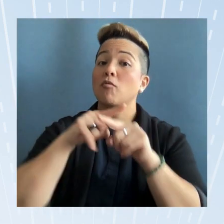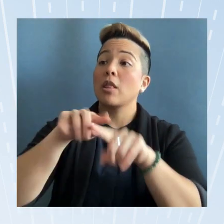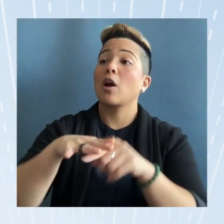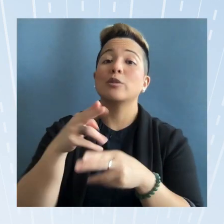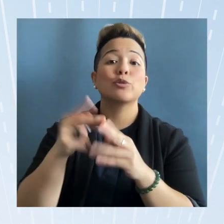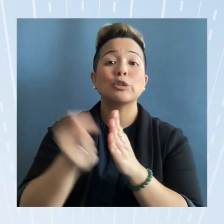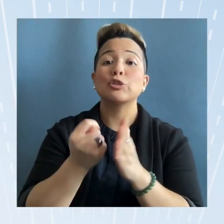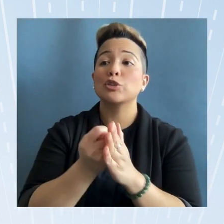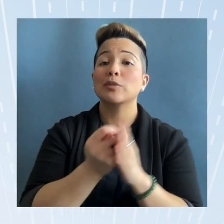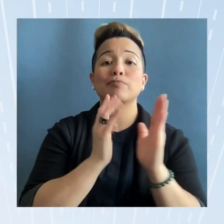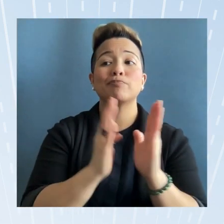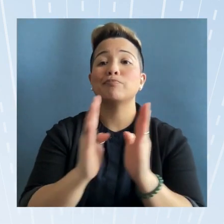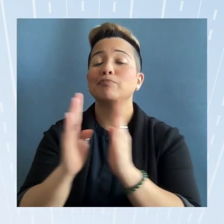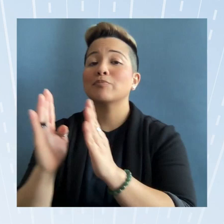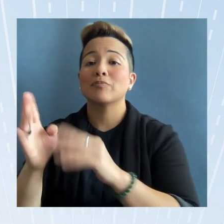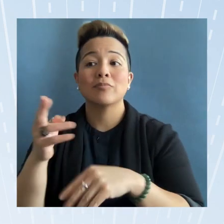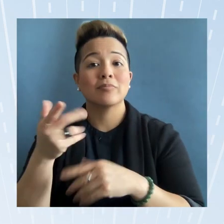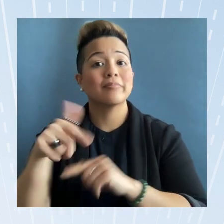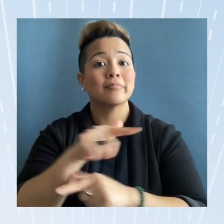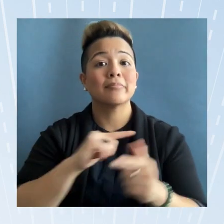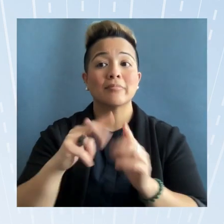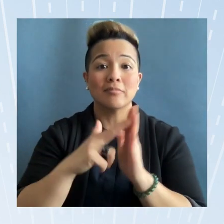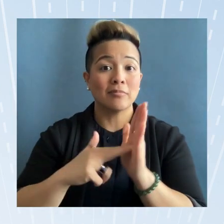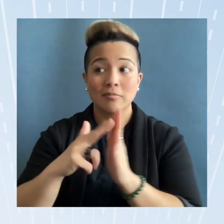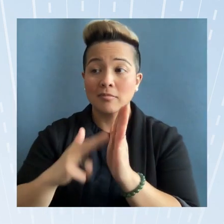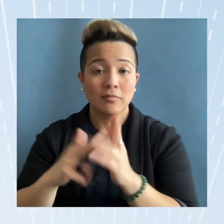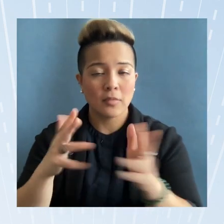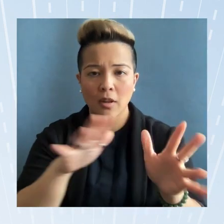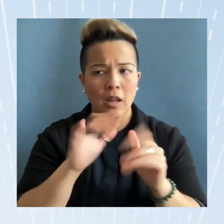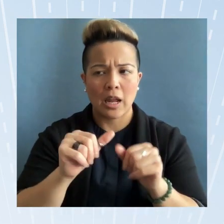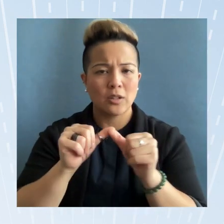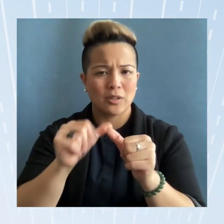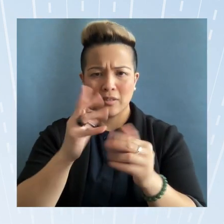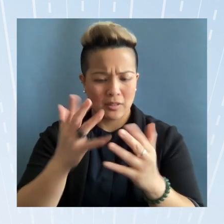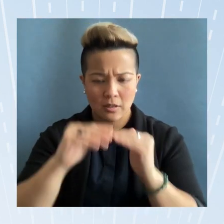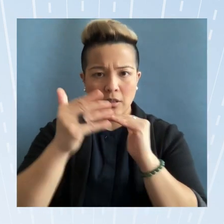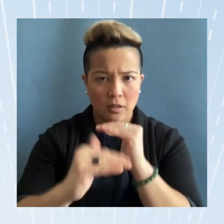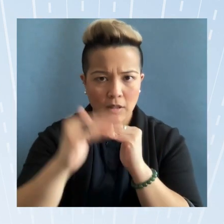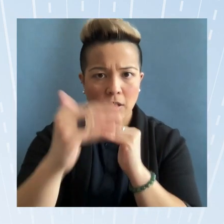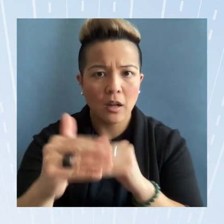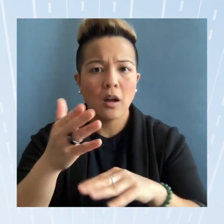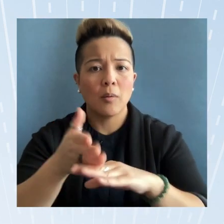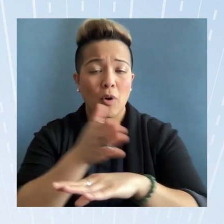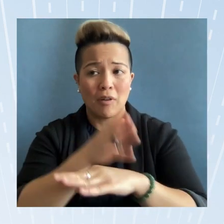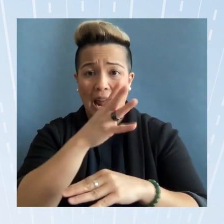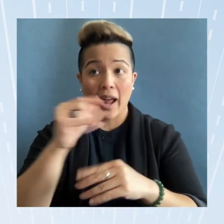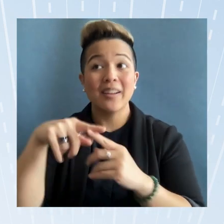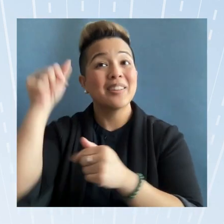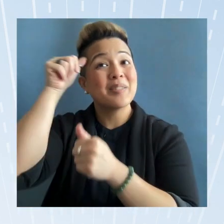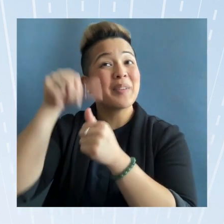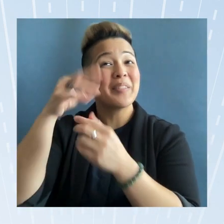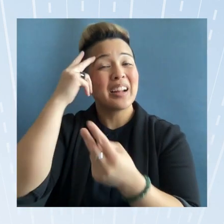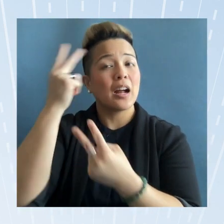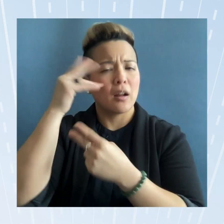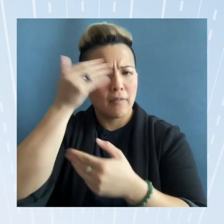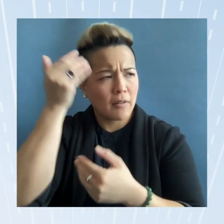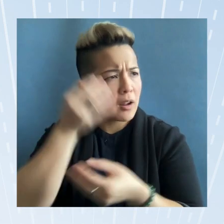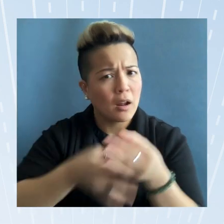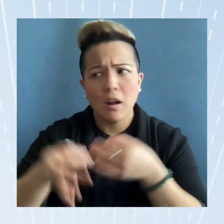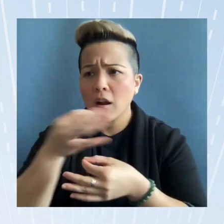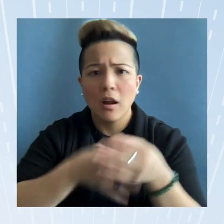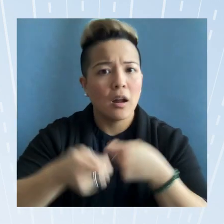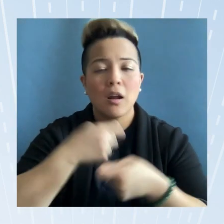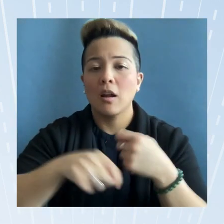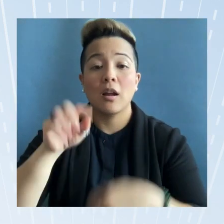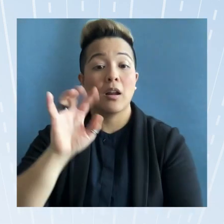-term detail ease can lead to inconsistent progress and limited institutional memory with permanent staff in place we aren't be could